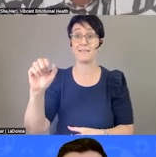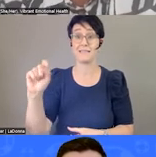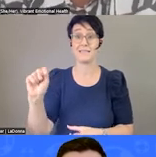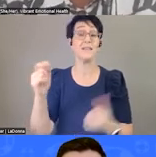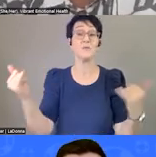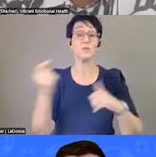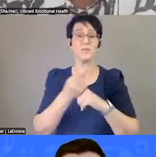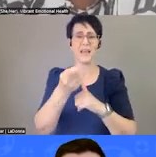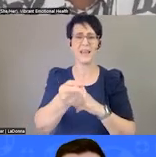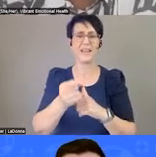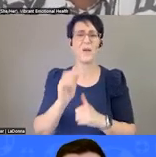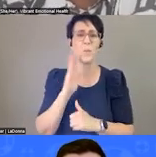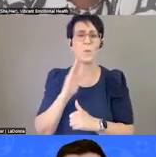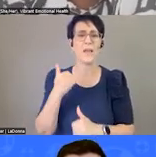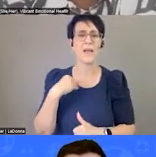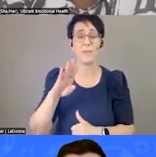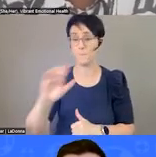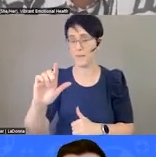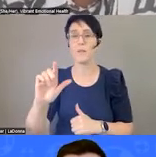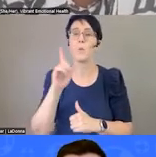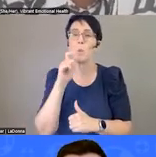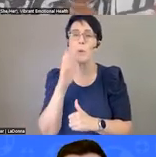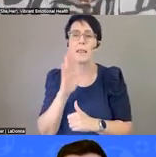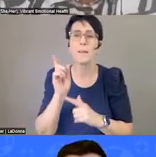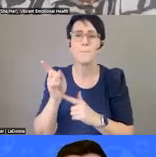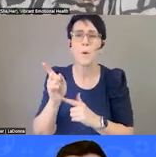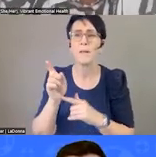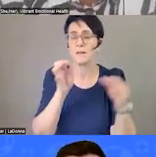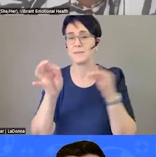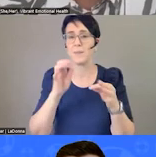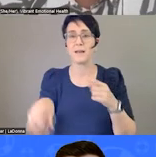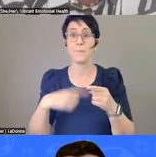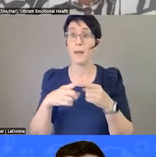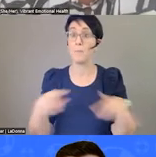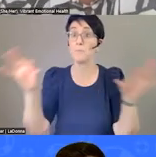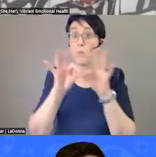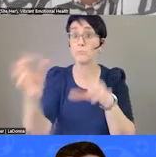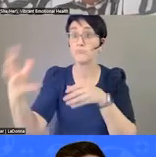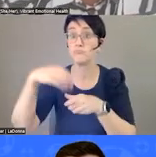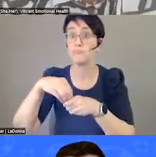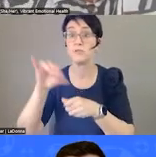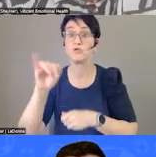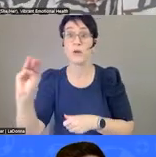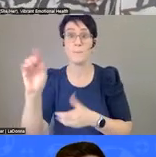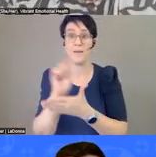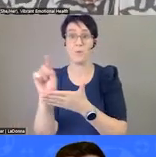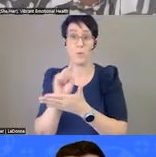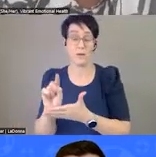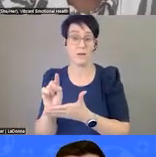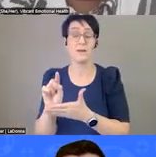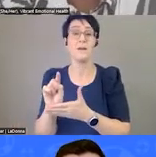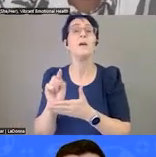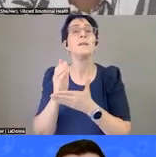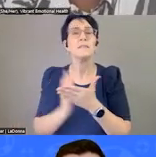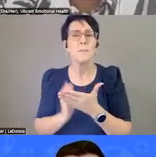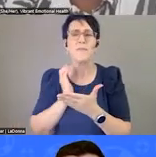is Bill. And before I turn it over to Bill to walk through the importance of coming to the jam week over week is that some of the questions come